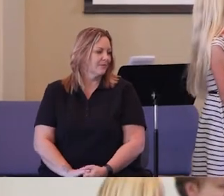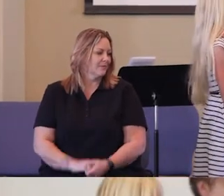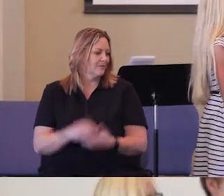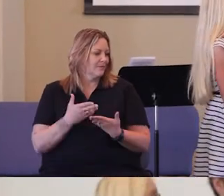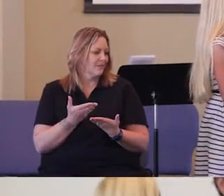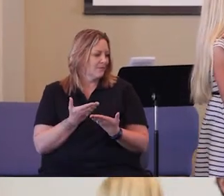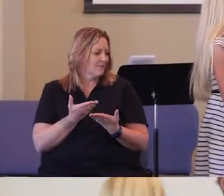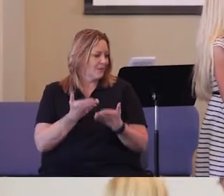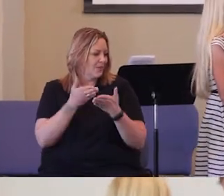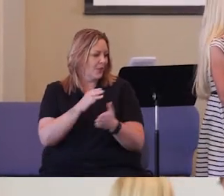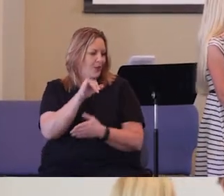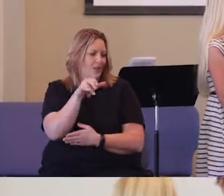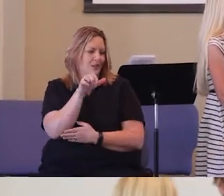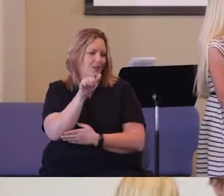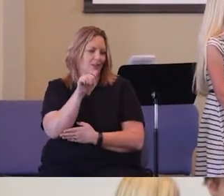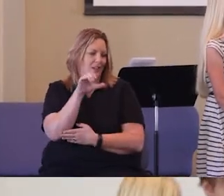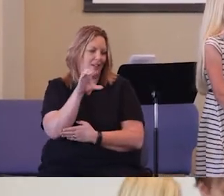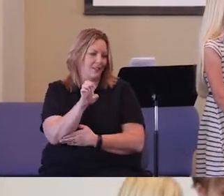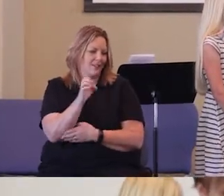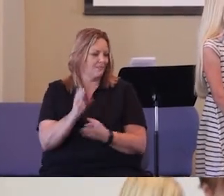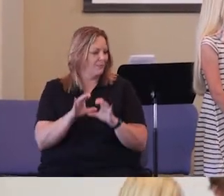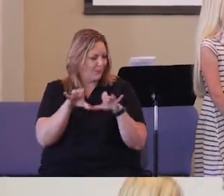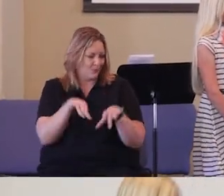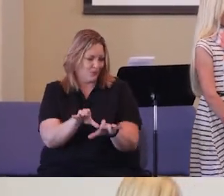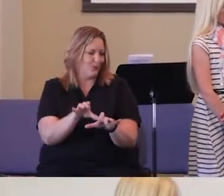All right. Go ahead, Chase. Do your thing.